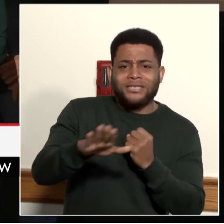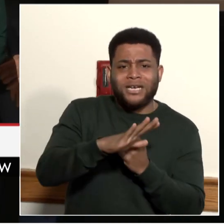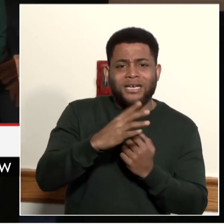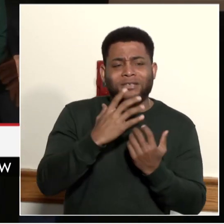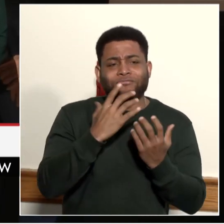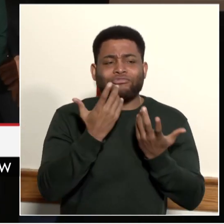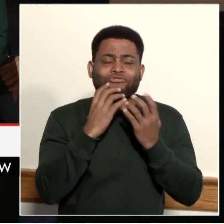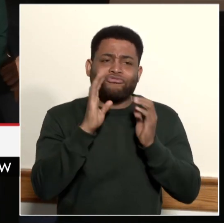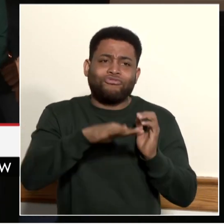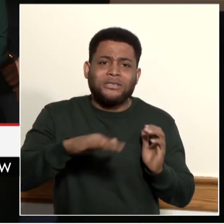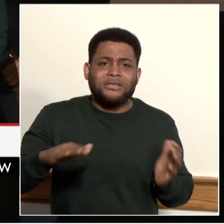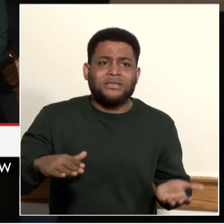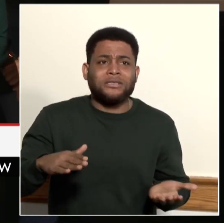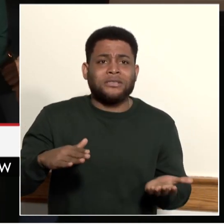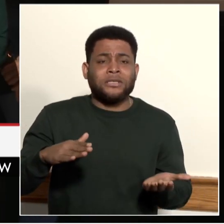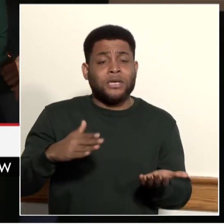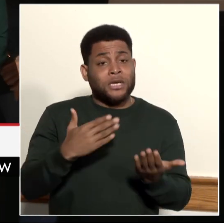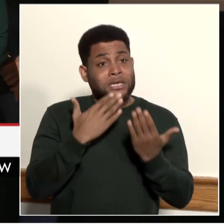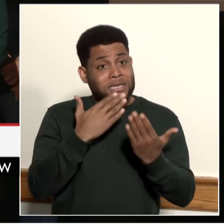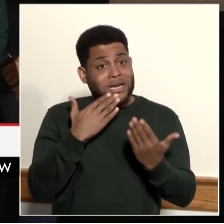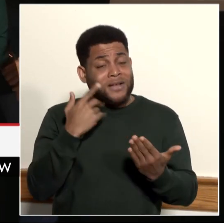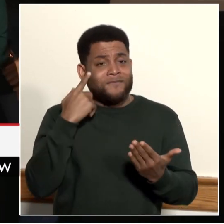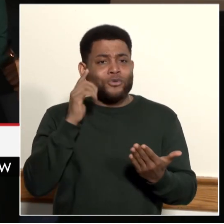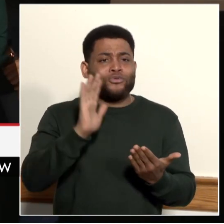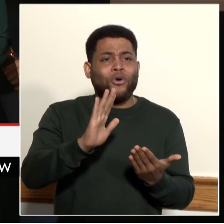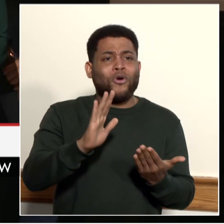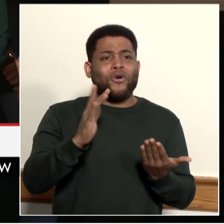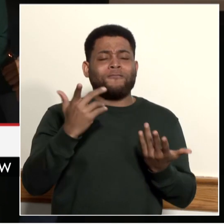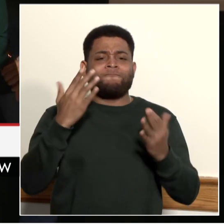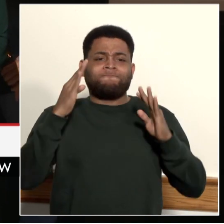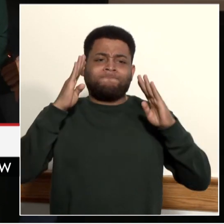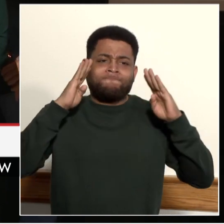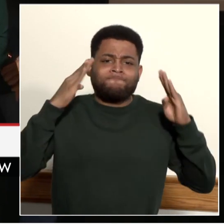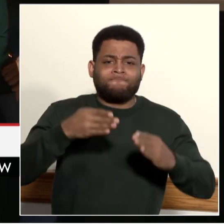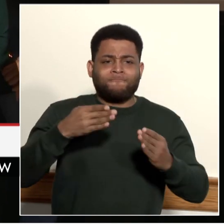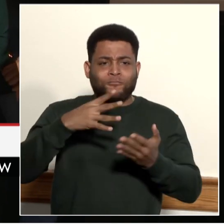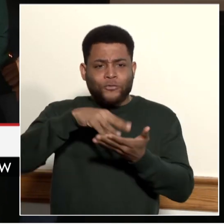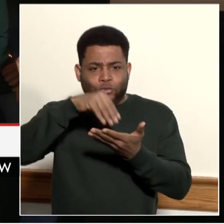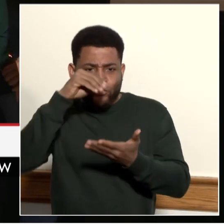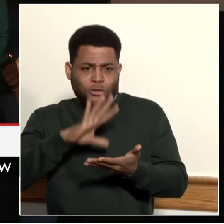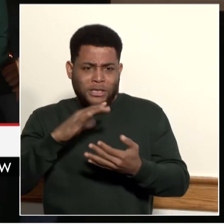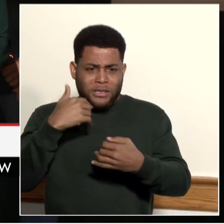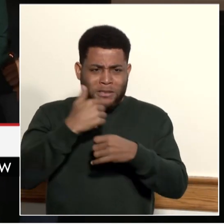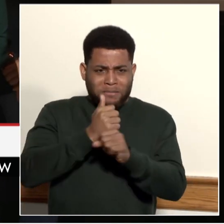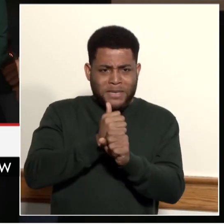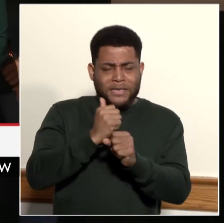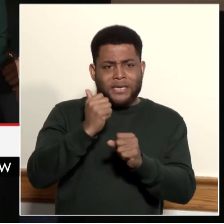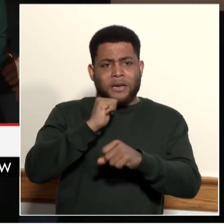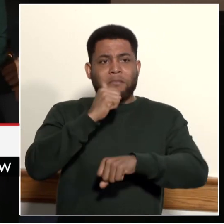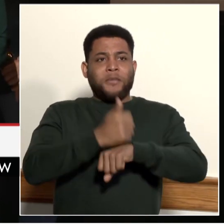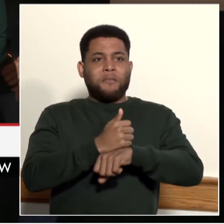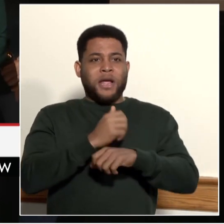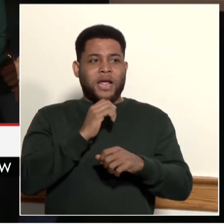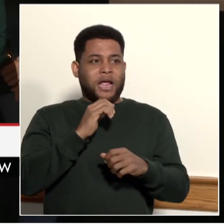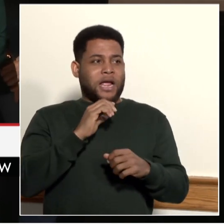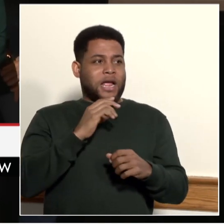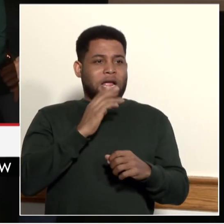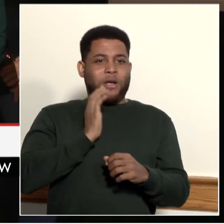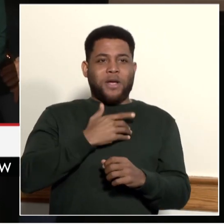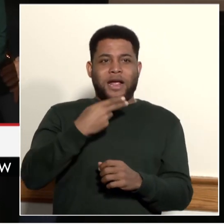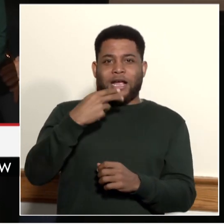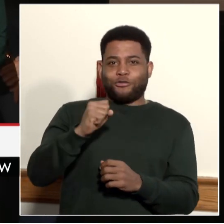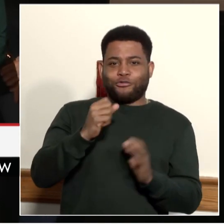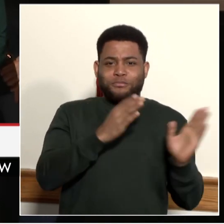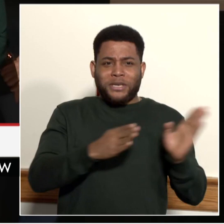to our scholars and for creating our high school prep program. I also want to recognize our 8th grade